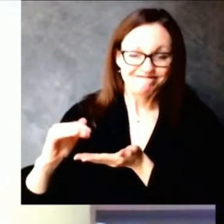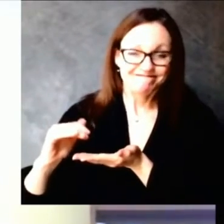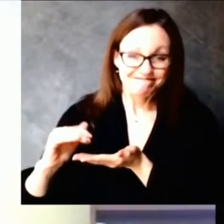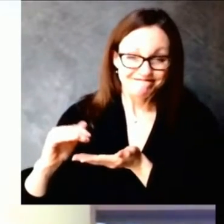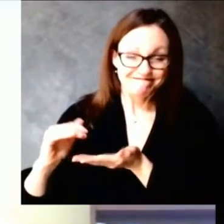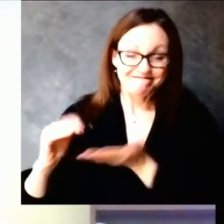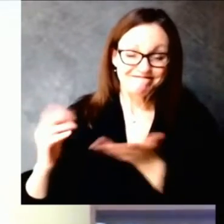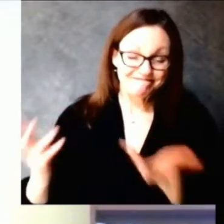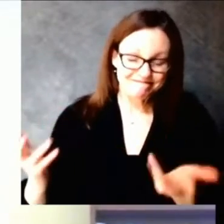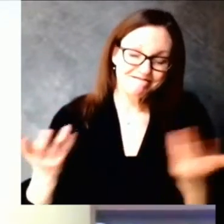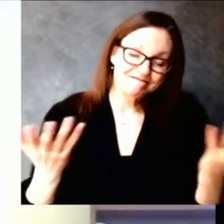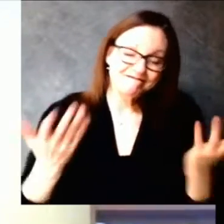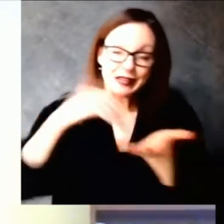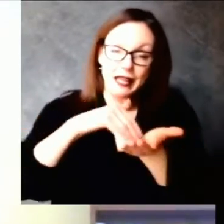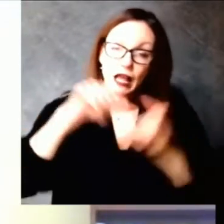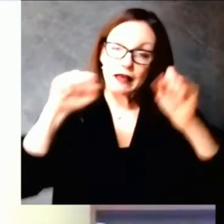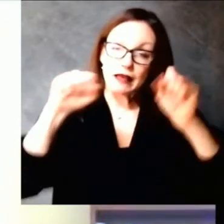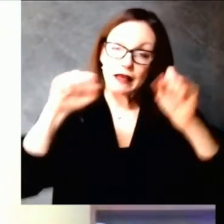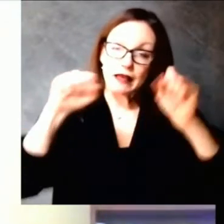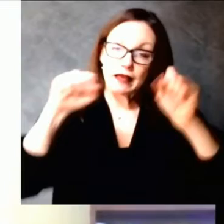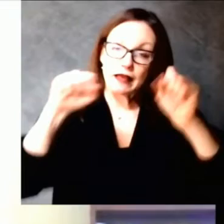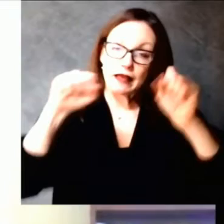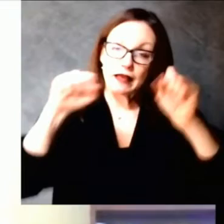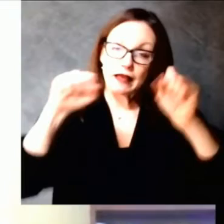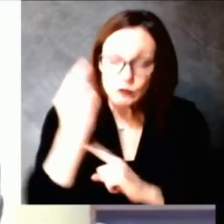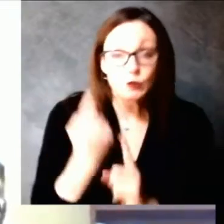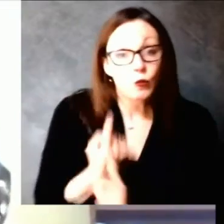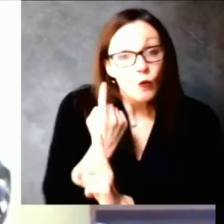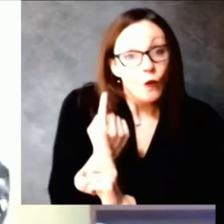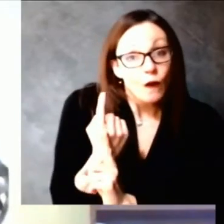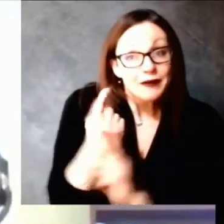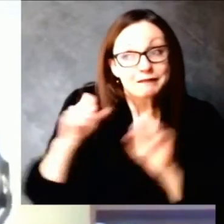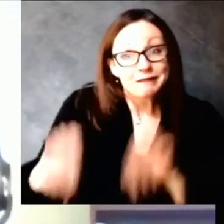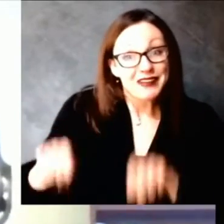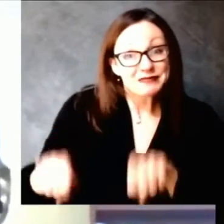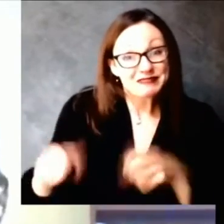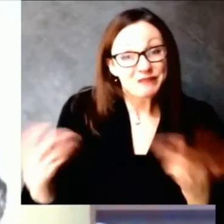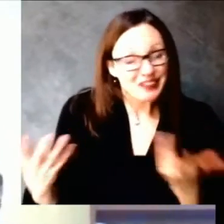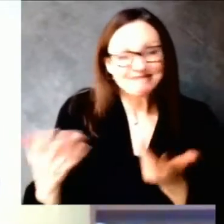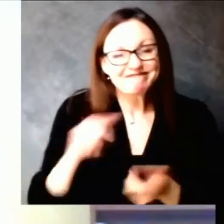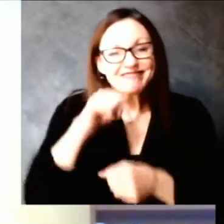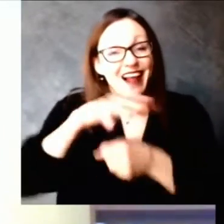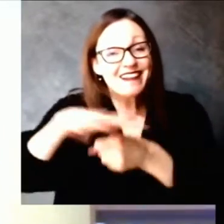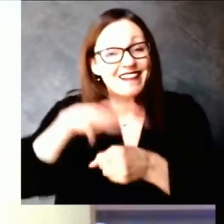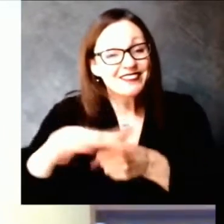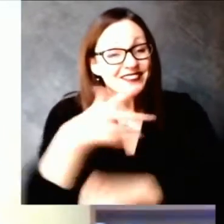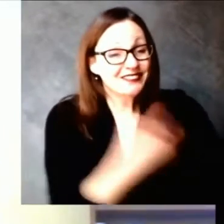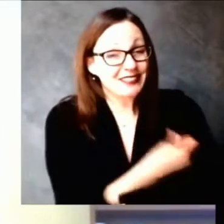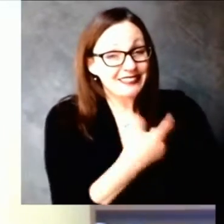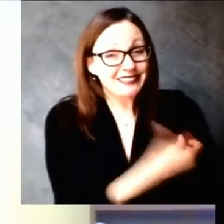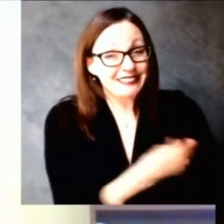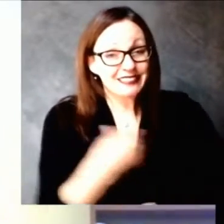of weeks, we had a lot of new people come into the system. As many of you have pointed out, we did have some vaccine and